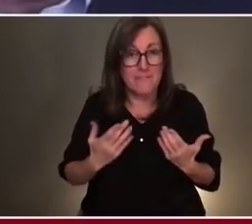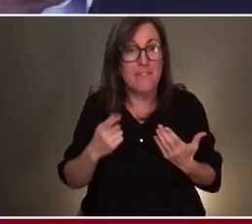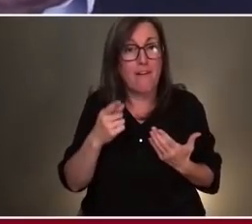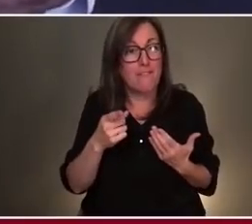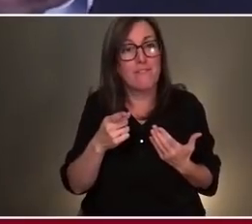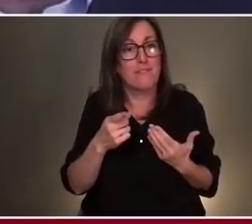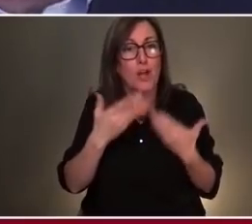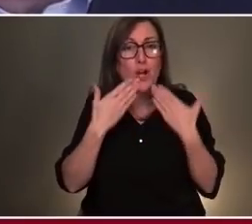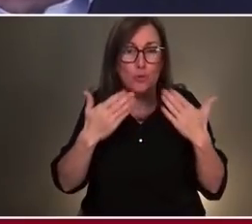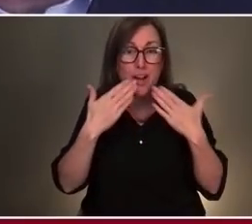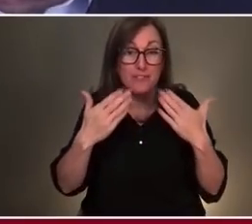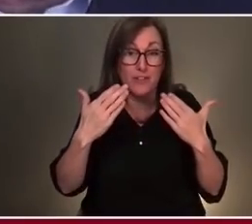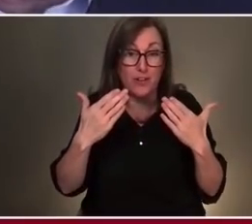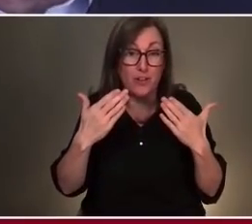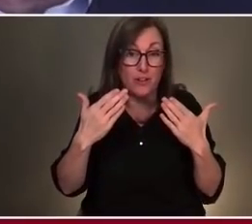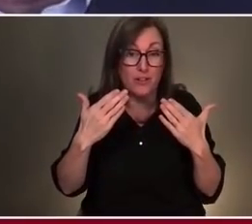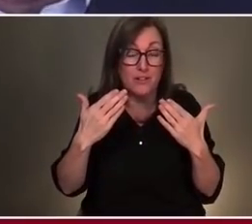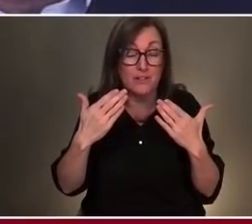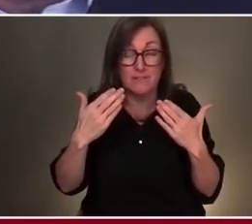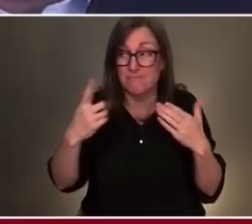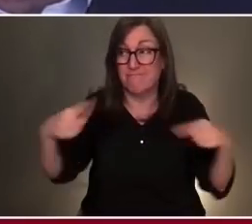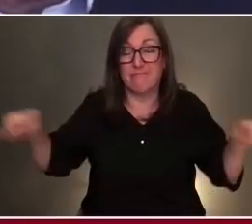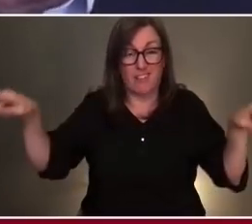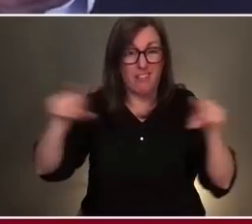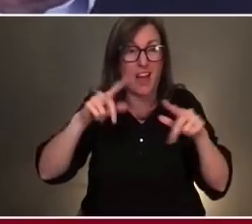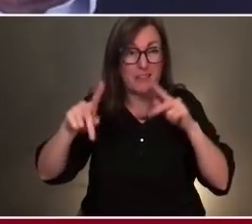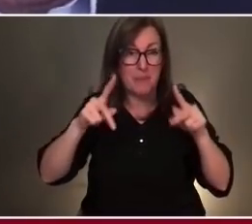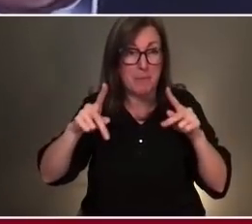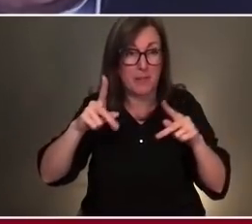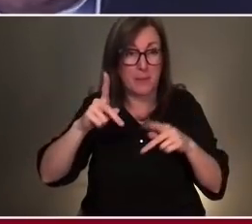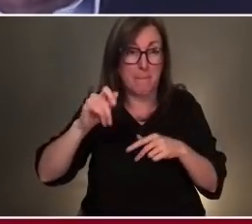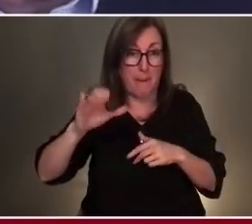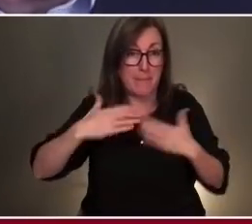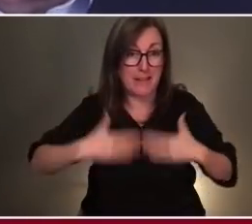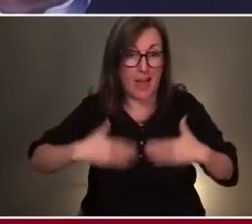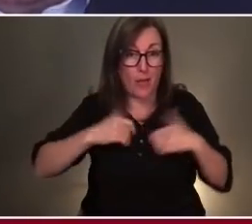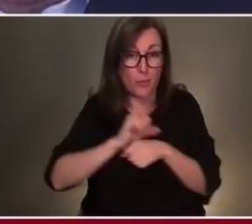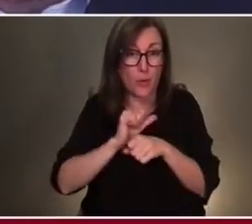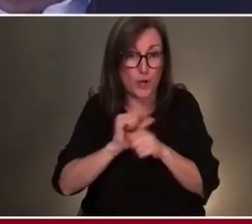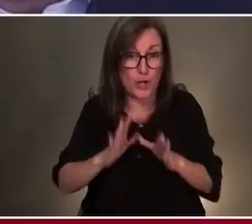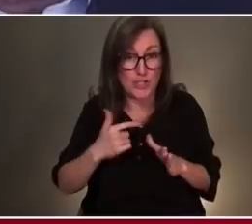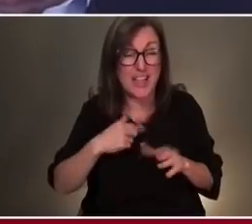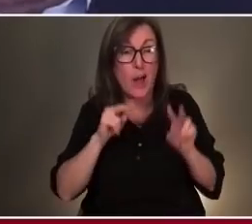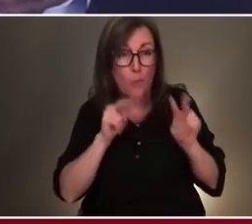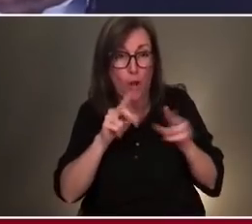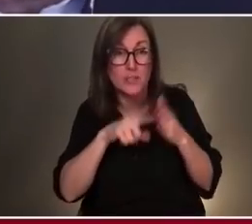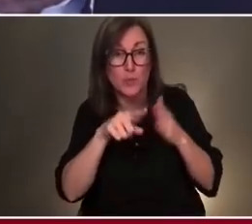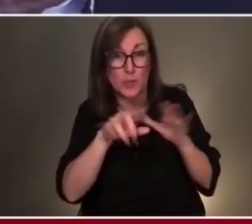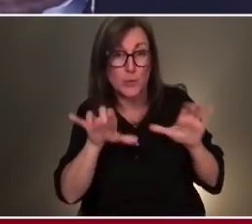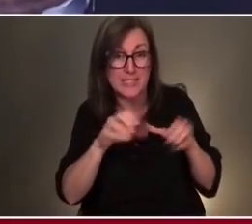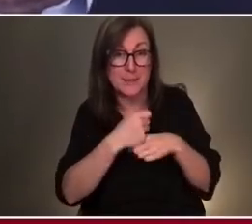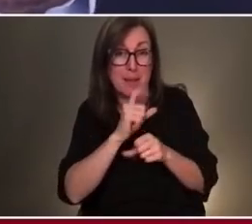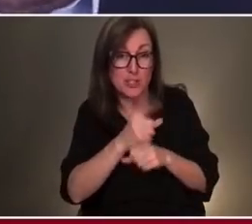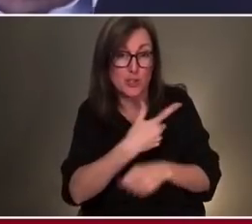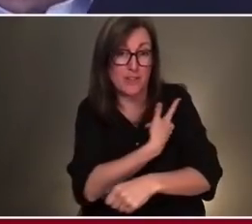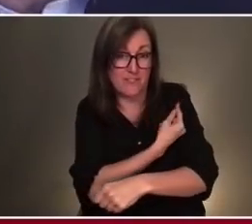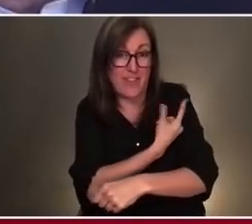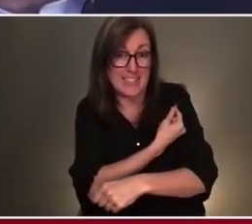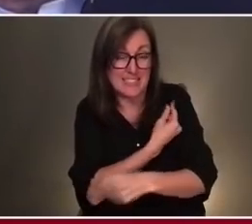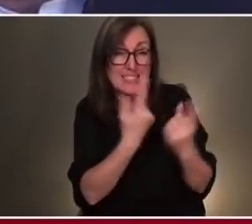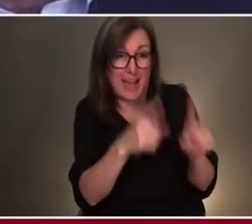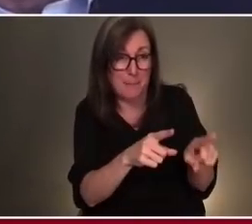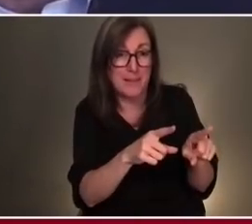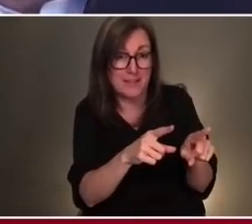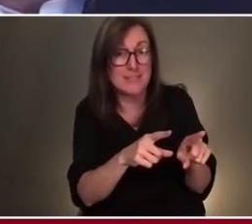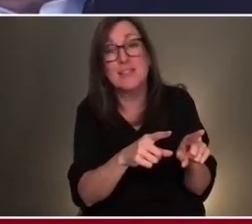number of public health people in a nation for all you've done. I watched what you did to make these vaccines a reality. I've watched how